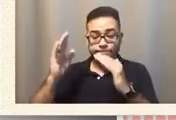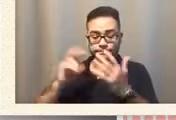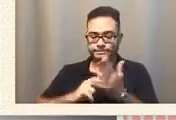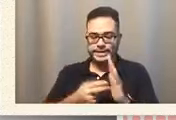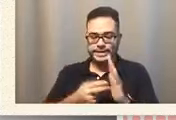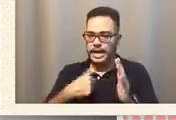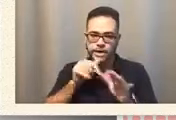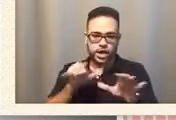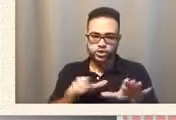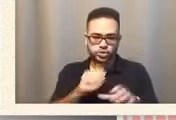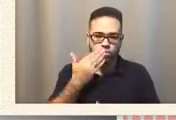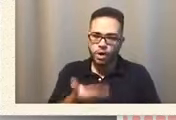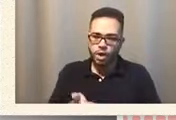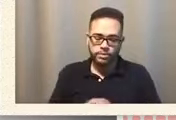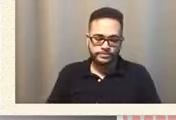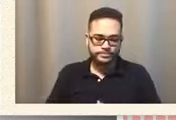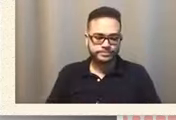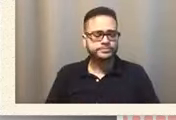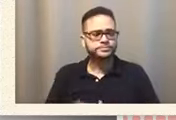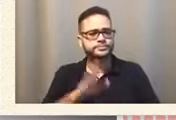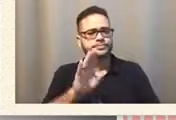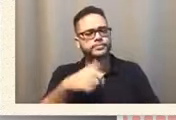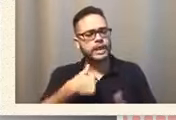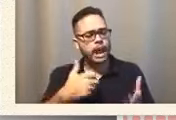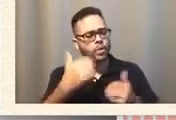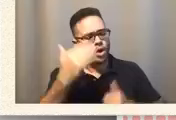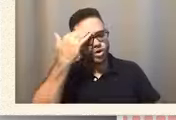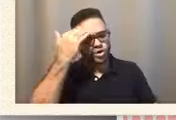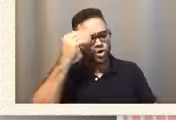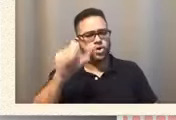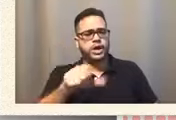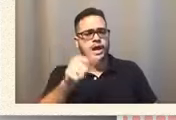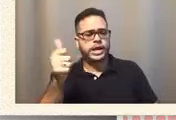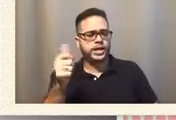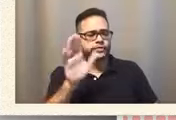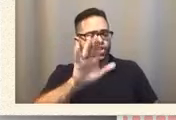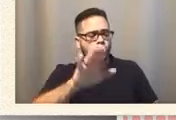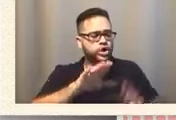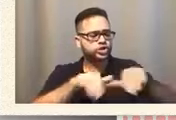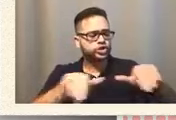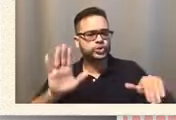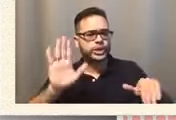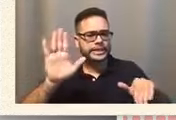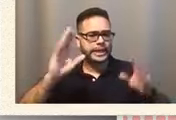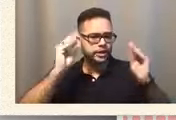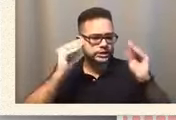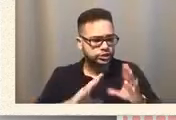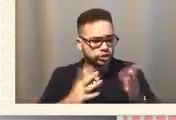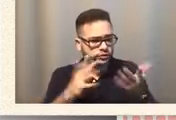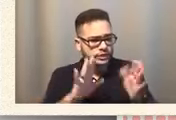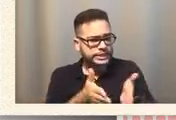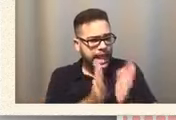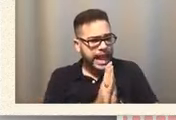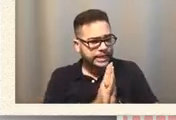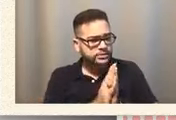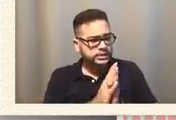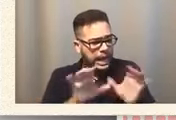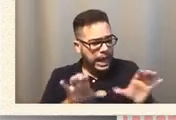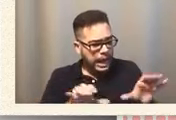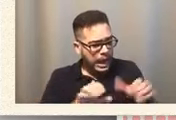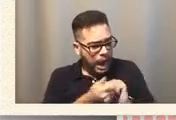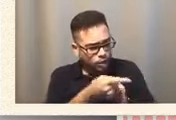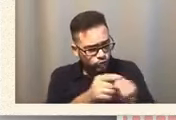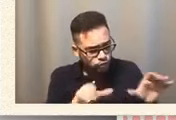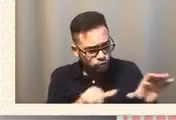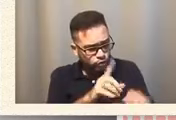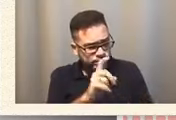I want to know, have any of the teachers of your kids, have they asked you how you're doing? Or